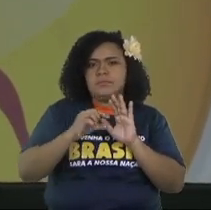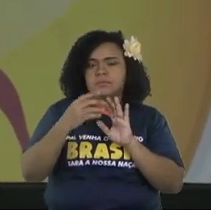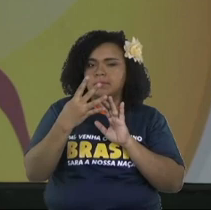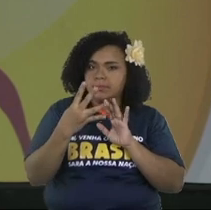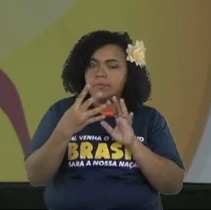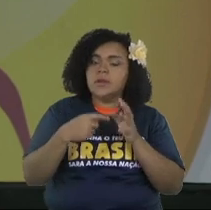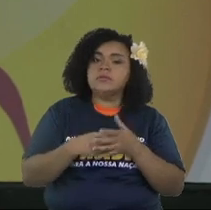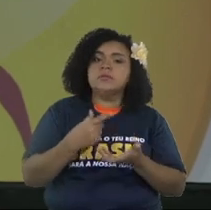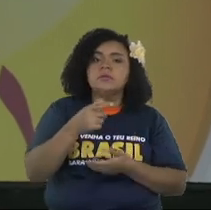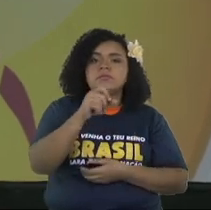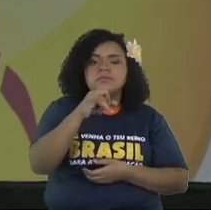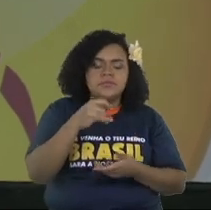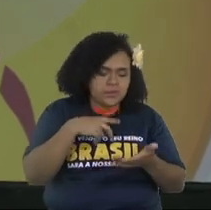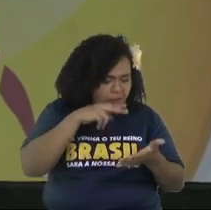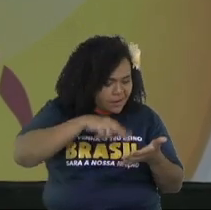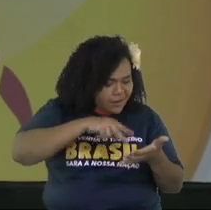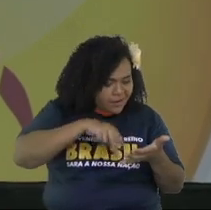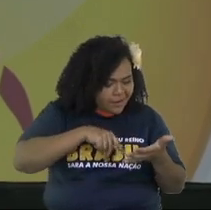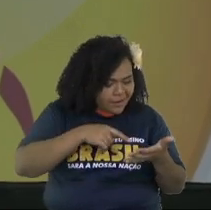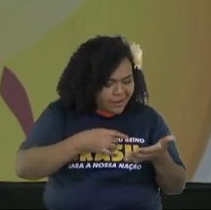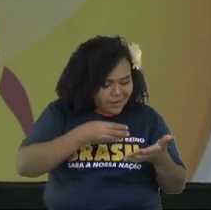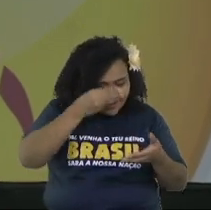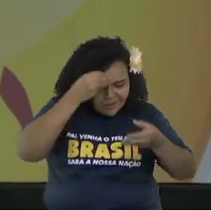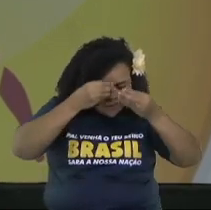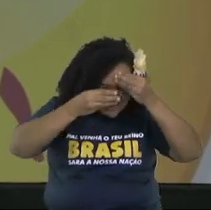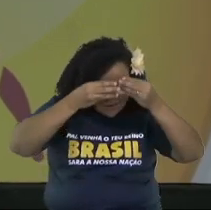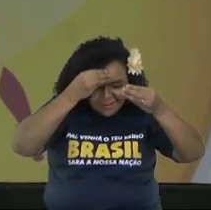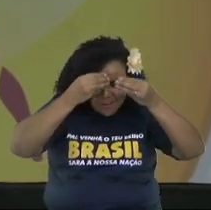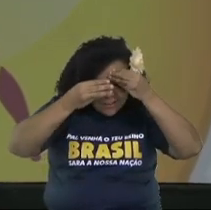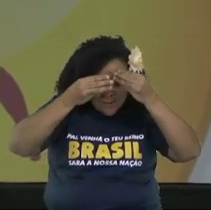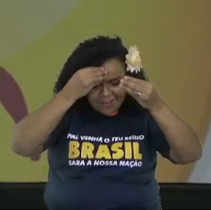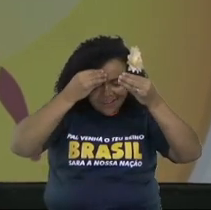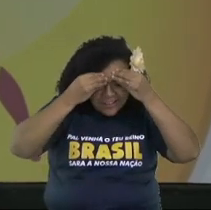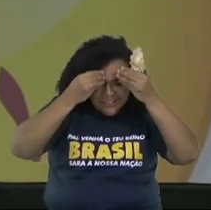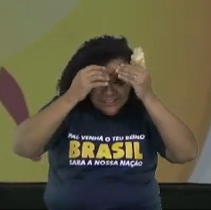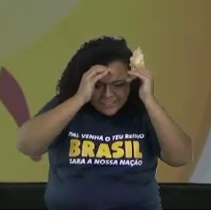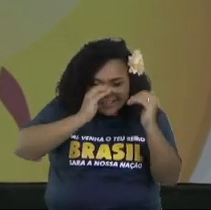delight yourself in the Lord and he will give you the desires of your heart